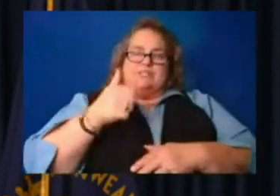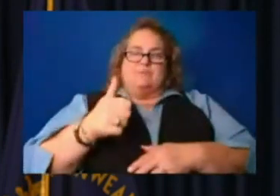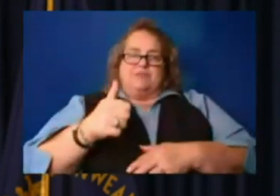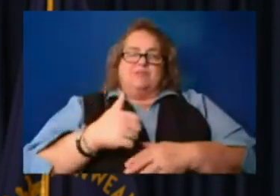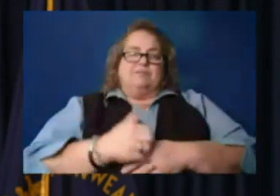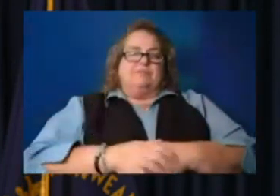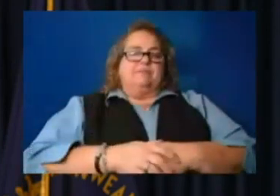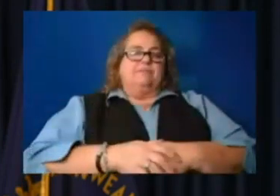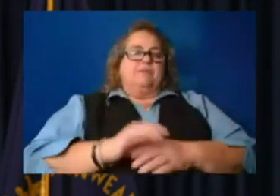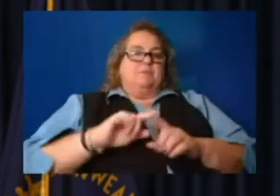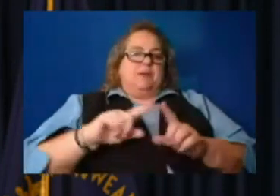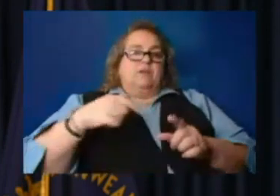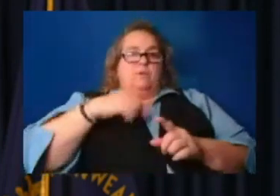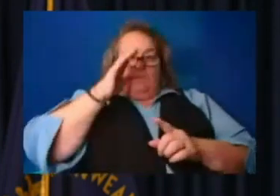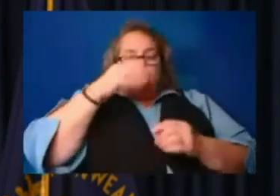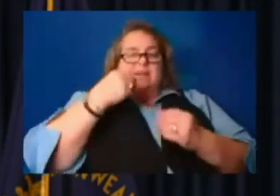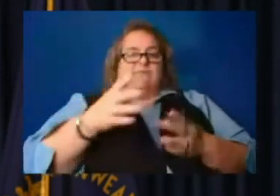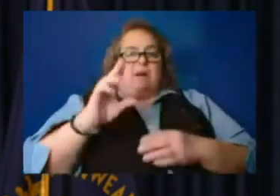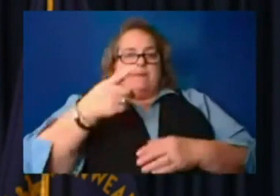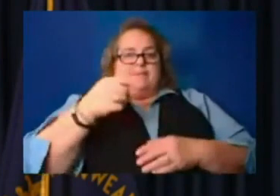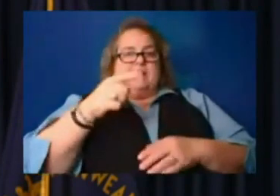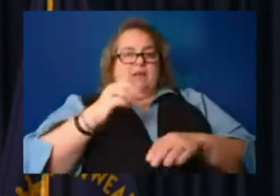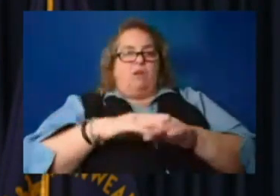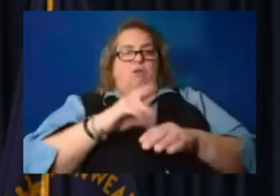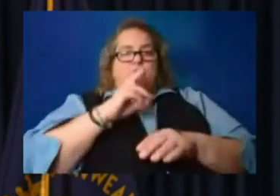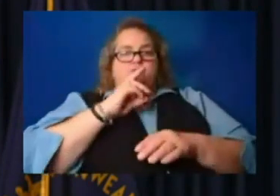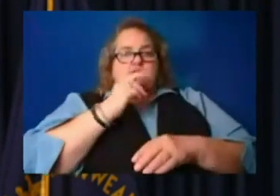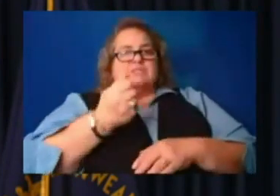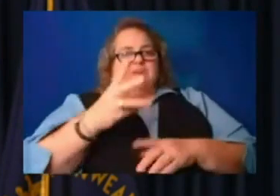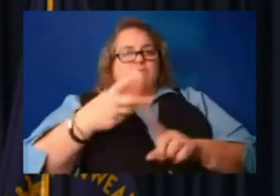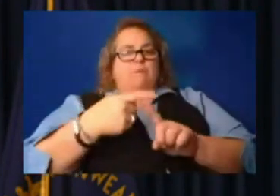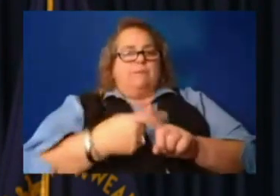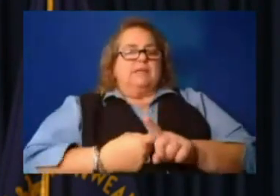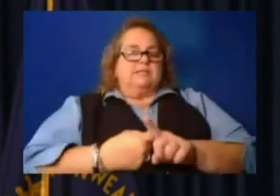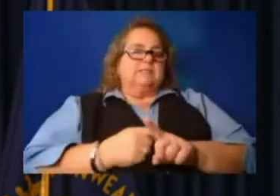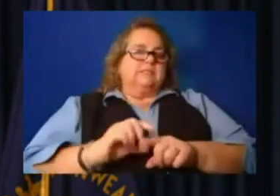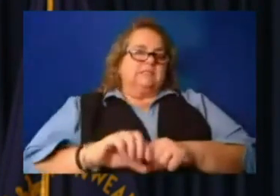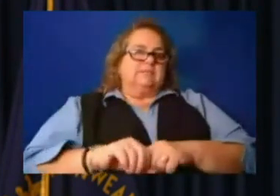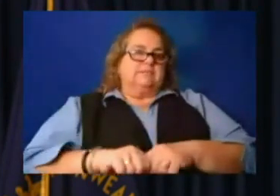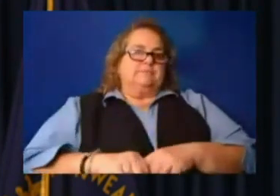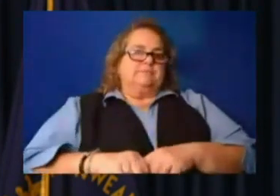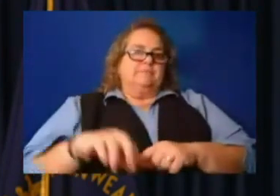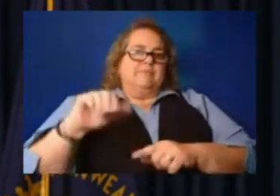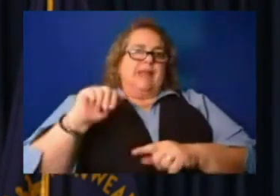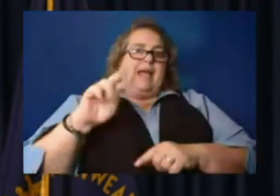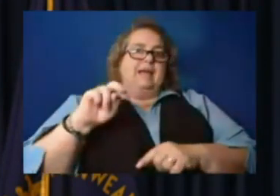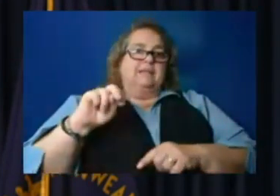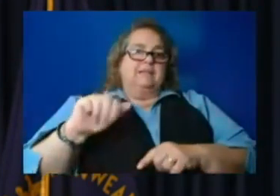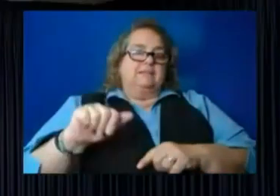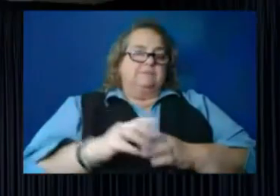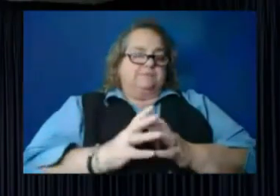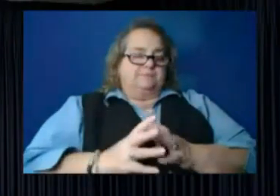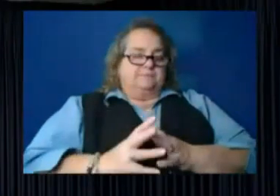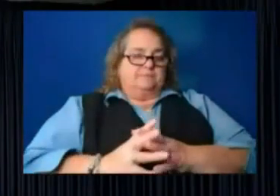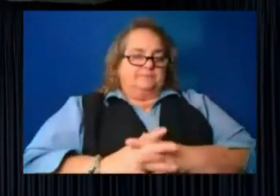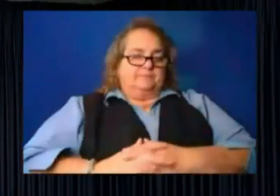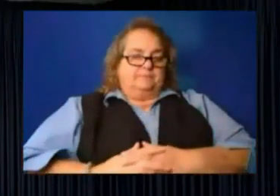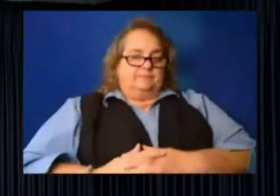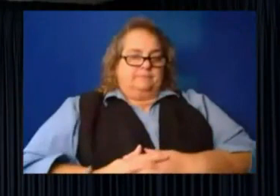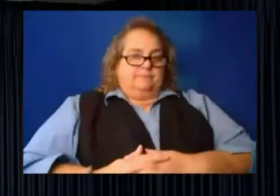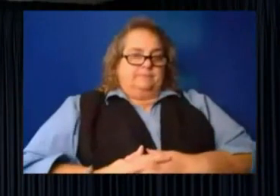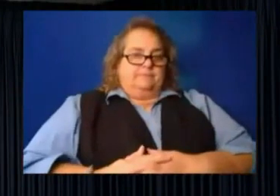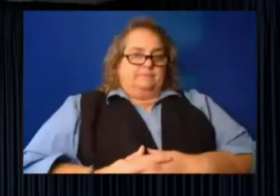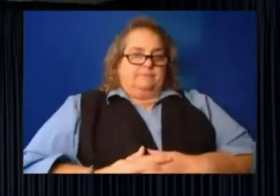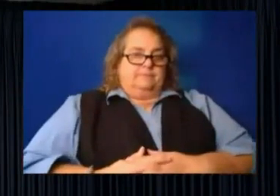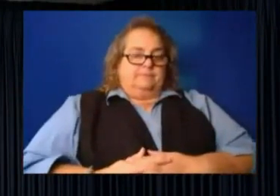giving updates on water for months to come. Uh, Anna? Yes, governor. Um, question about